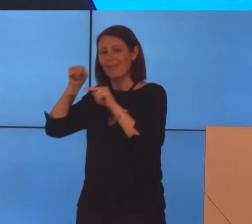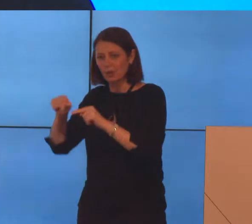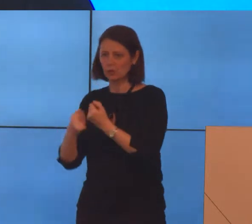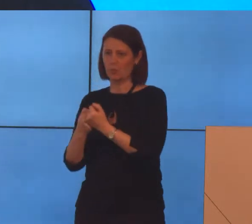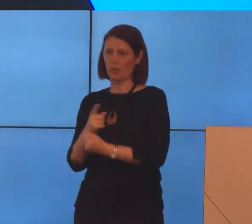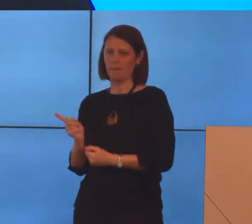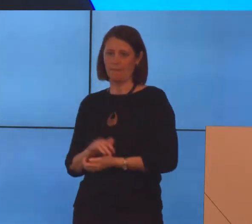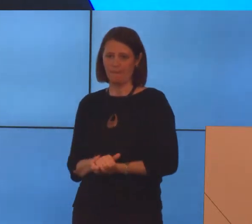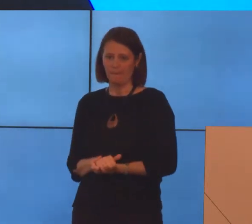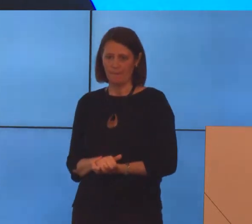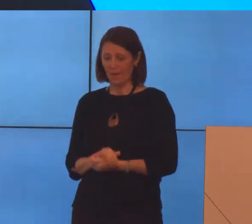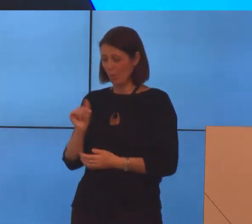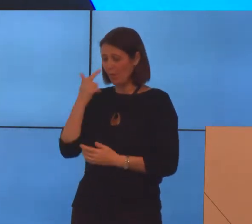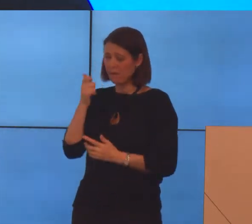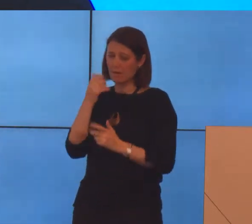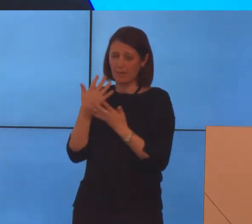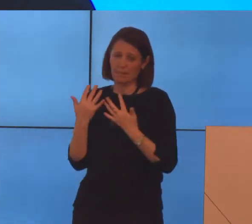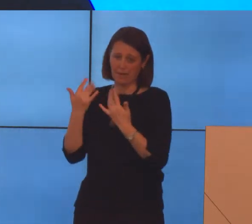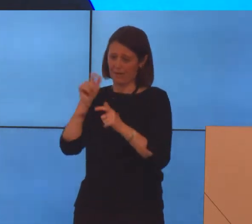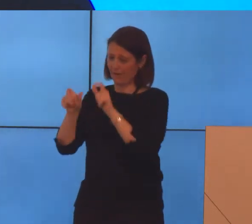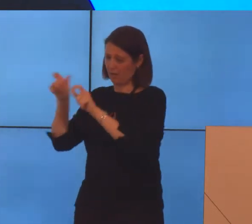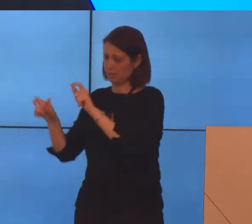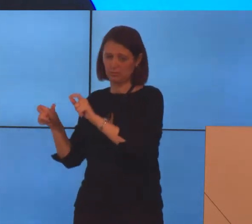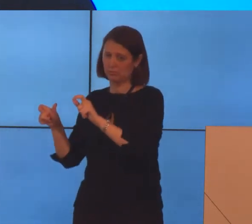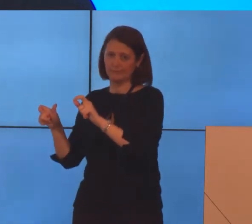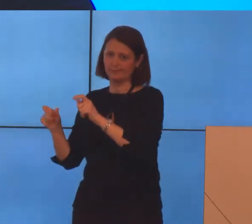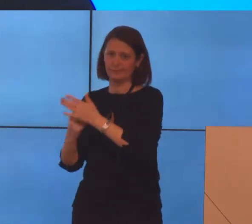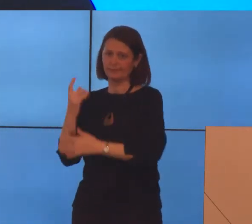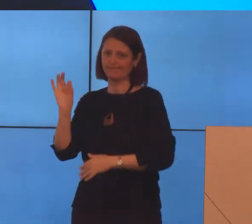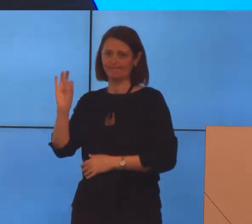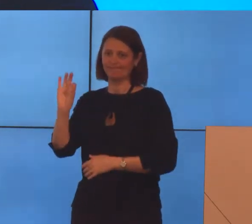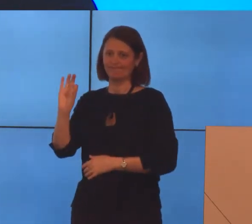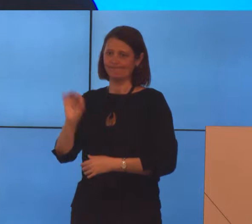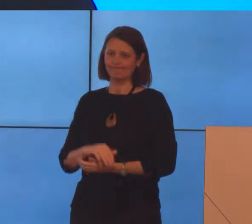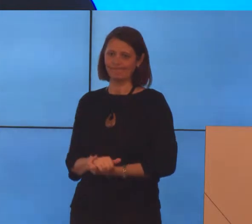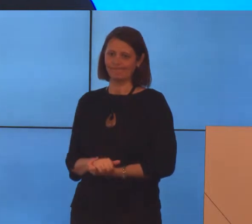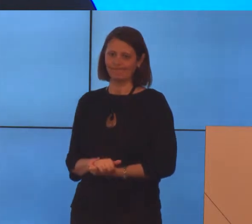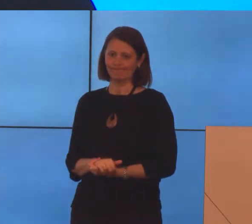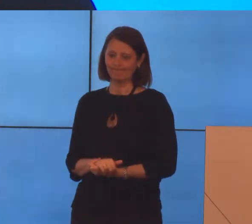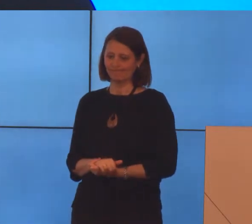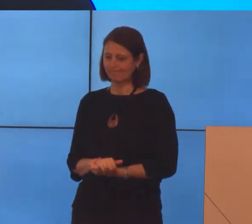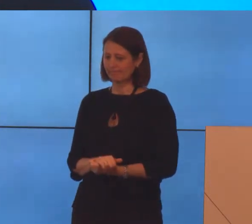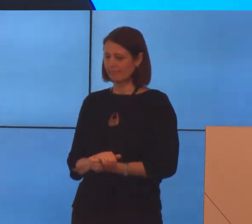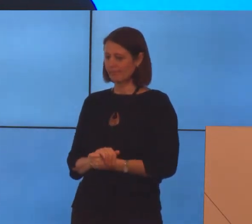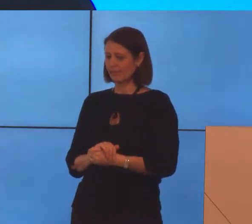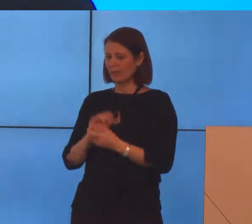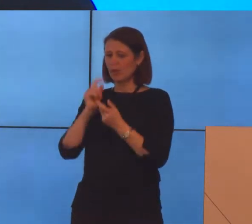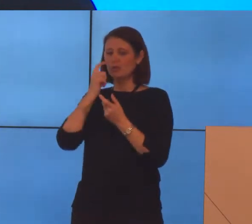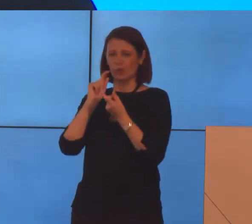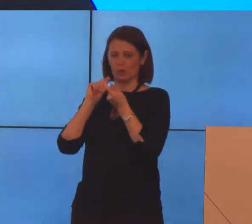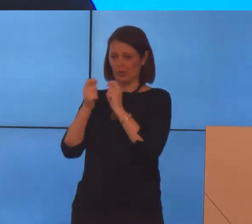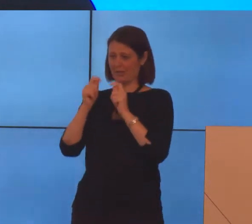And what we find with many of our clients is that that is just not the case. Now, changing the current state of